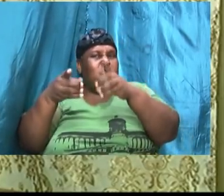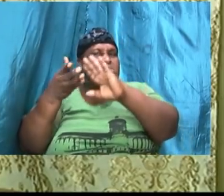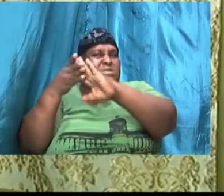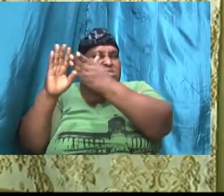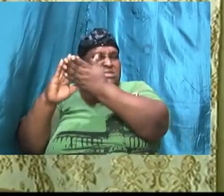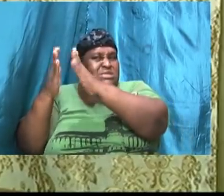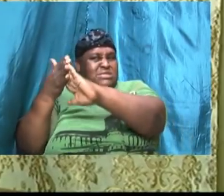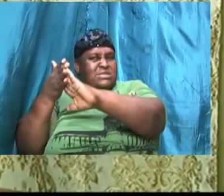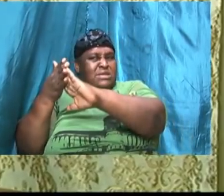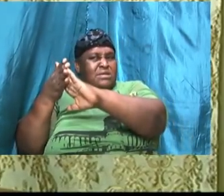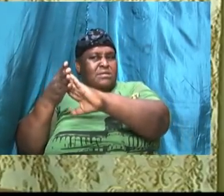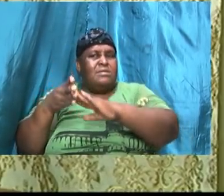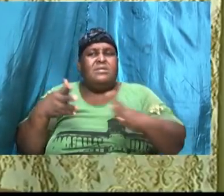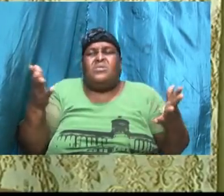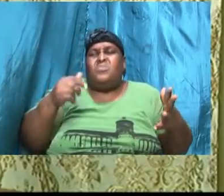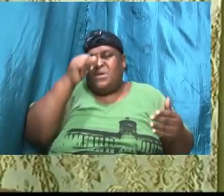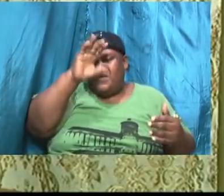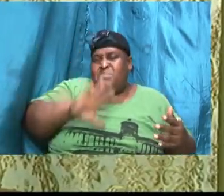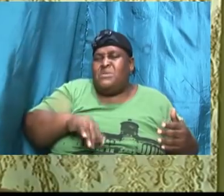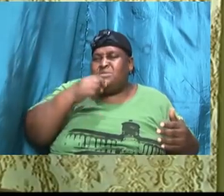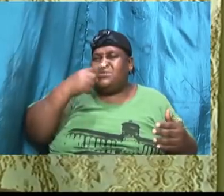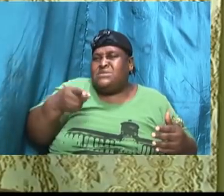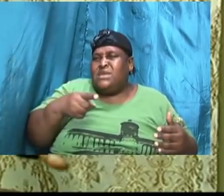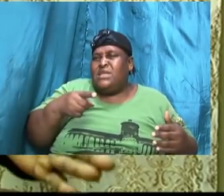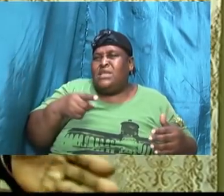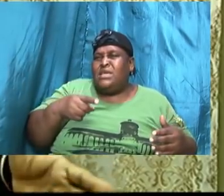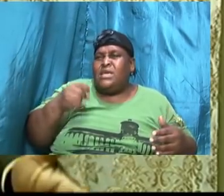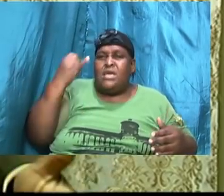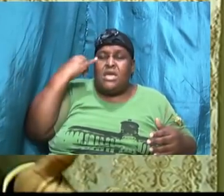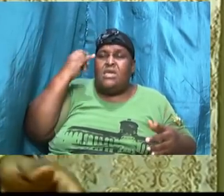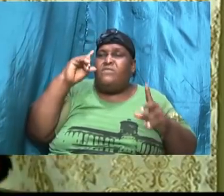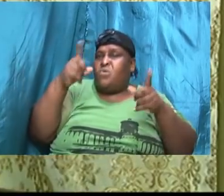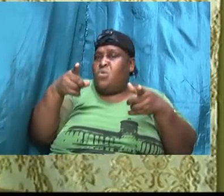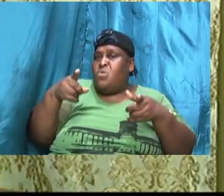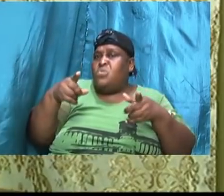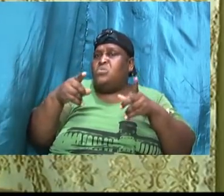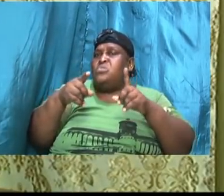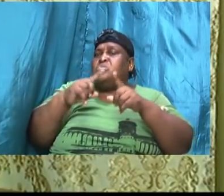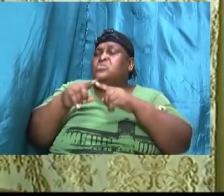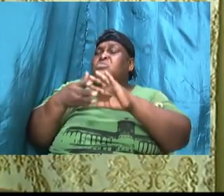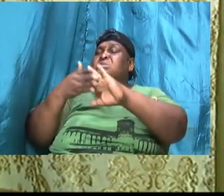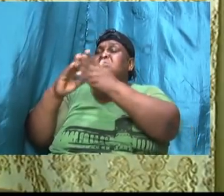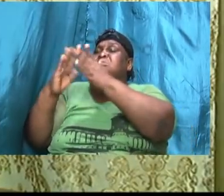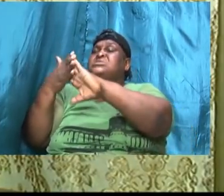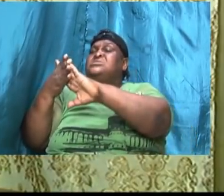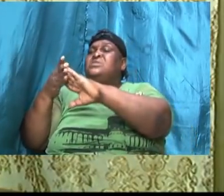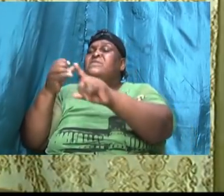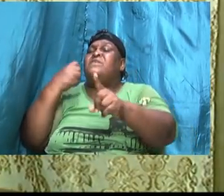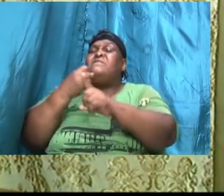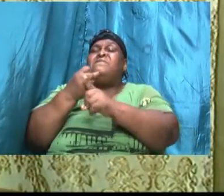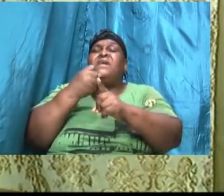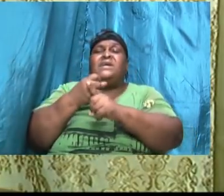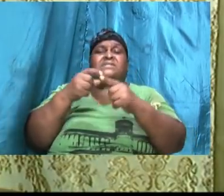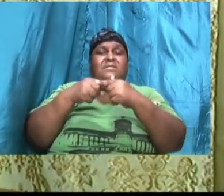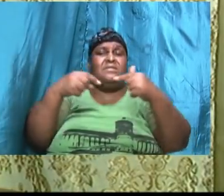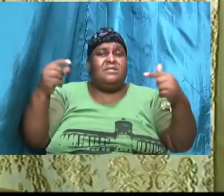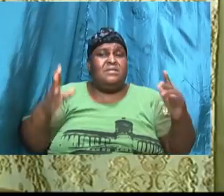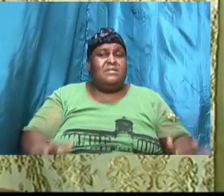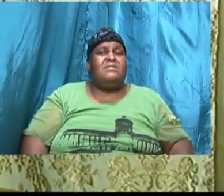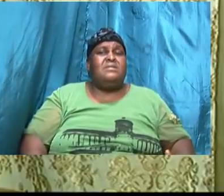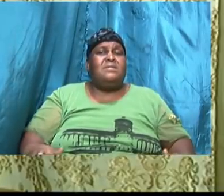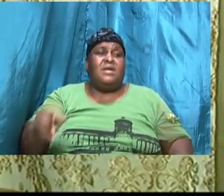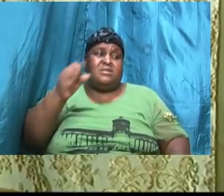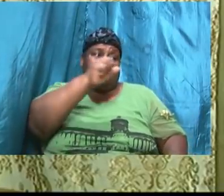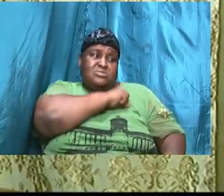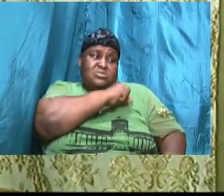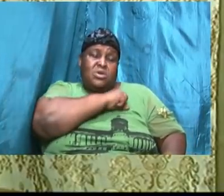saying if we go down to Keilah we are going to have to be fighting all the Philistines and then at the same time Saul might come upon